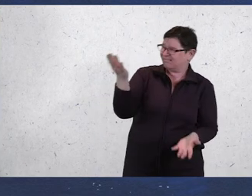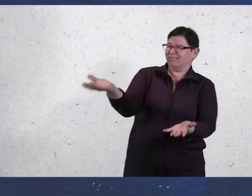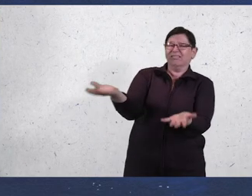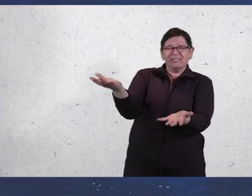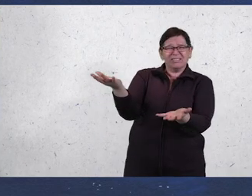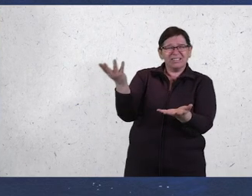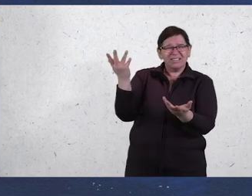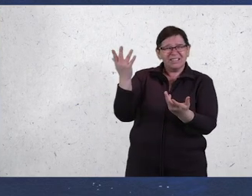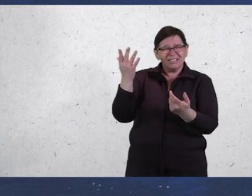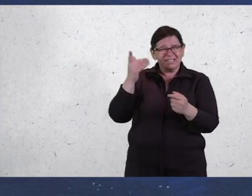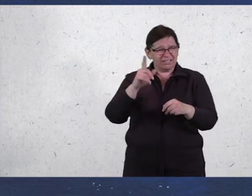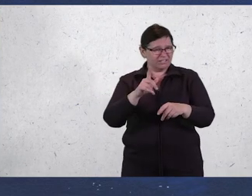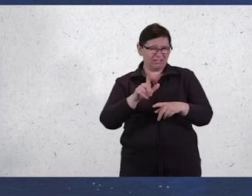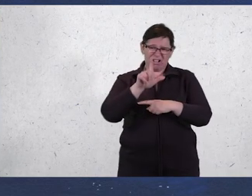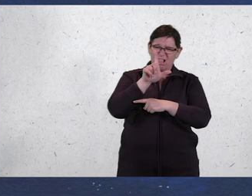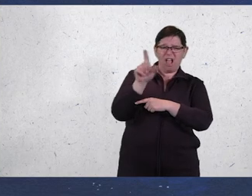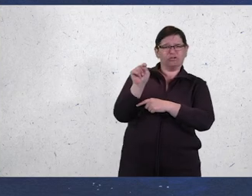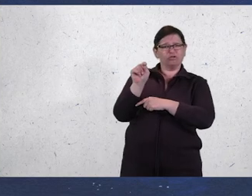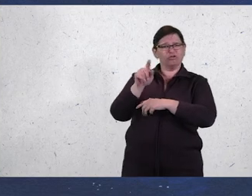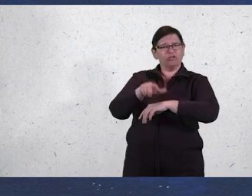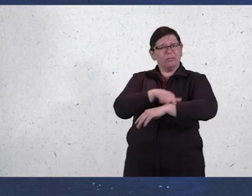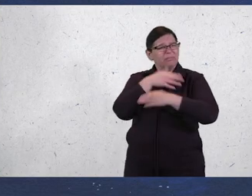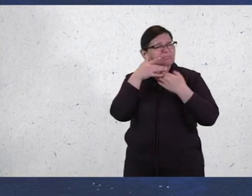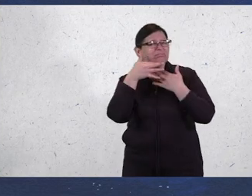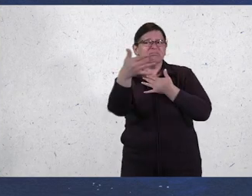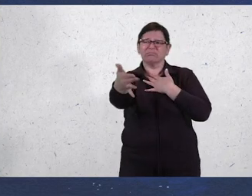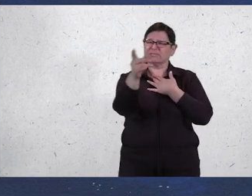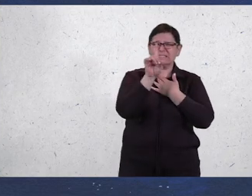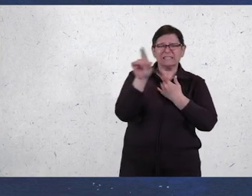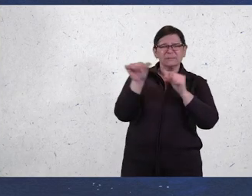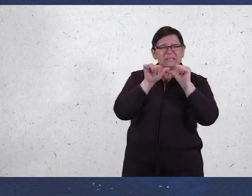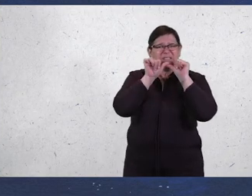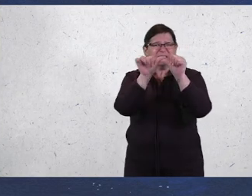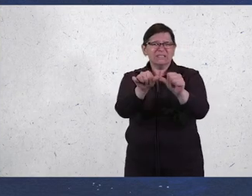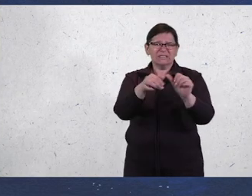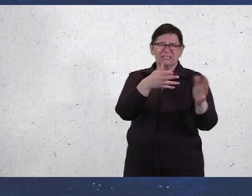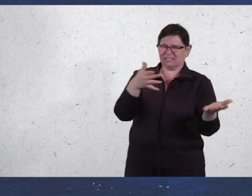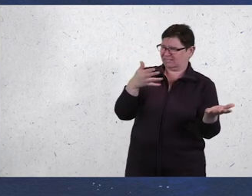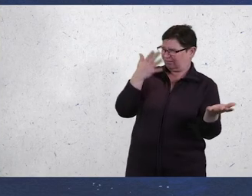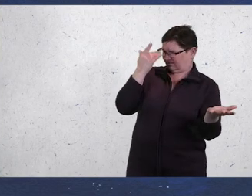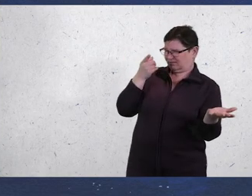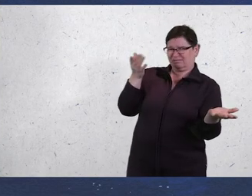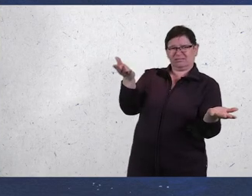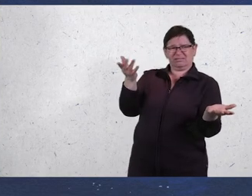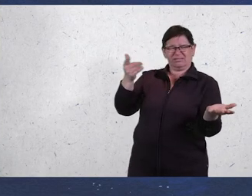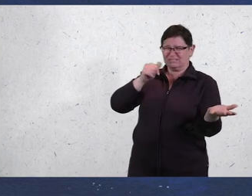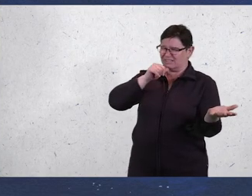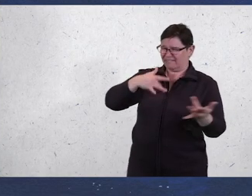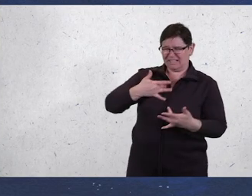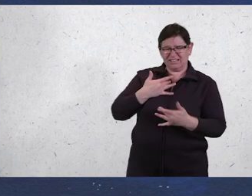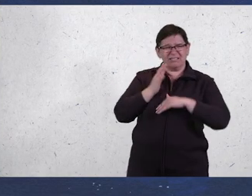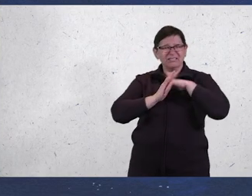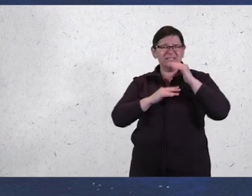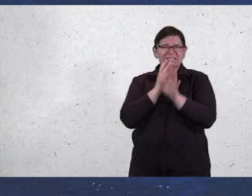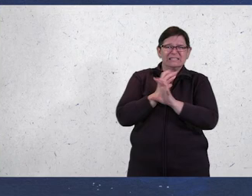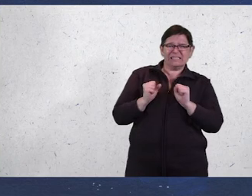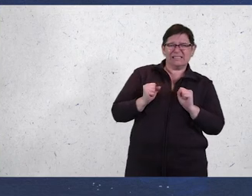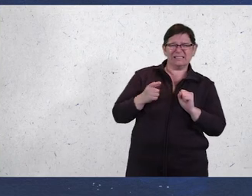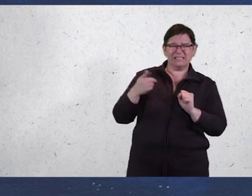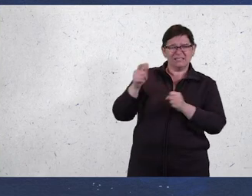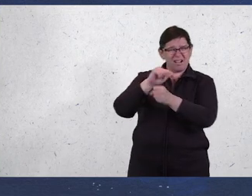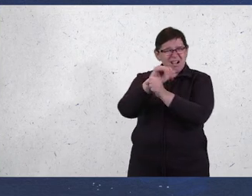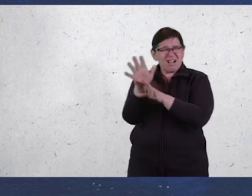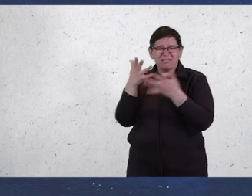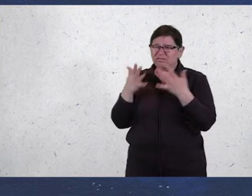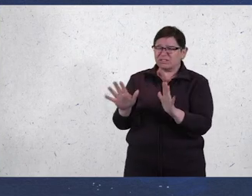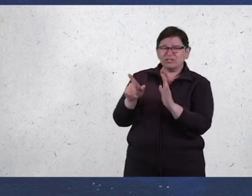serious long-term disability and post-viral disease can be. These statements are not comforting, because they're not true for everyone.